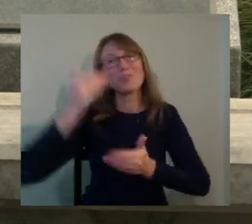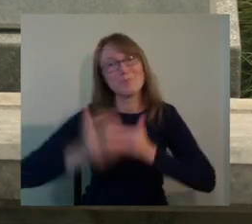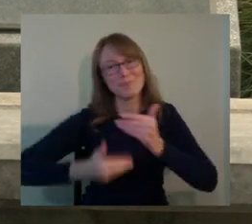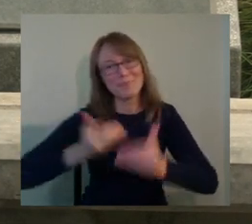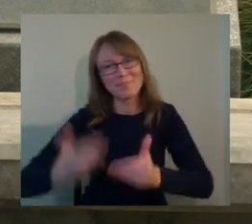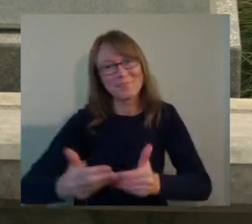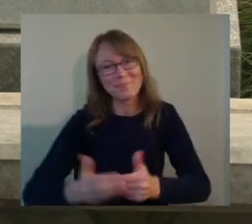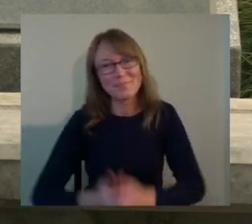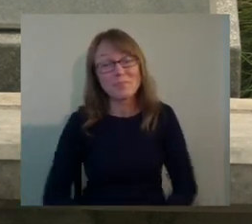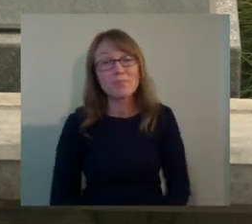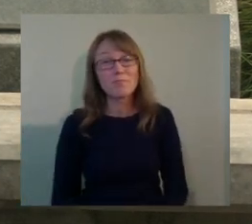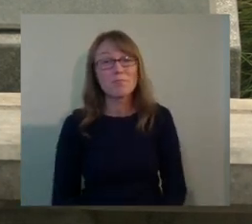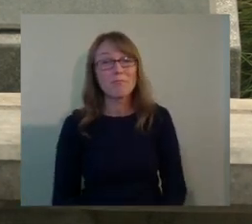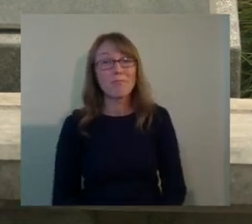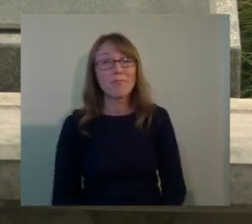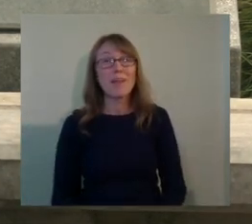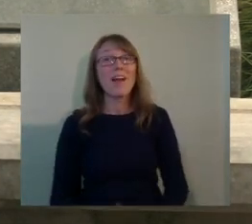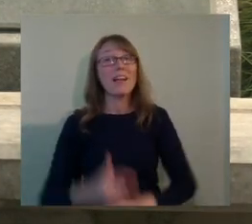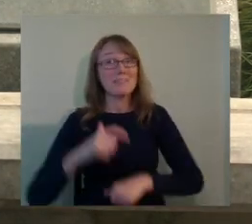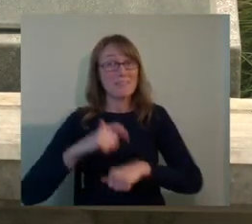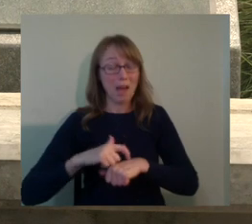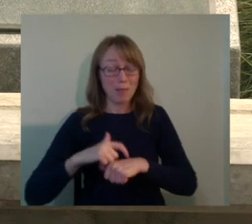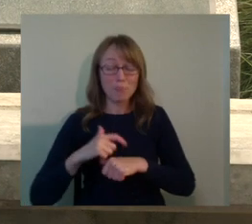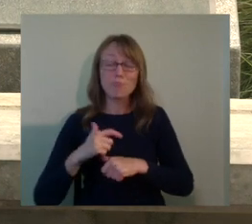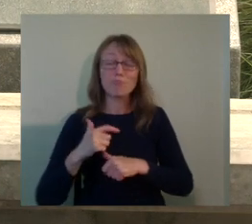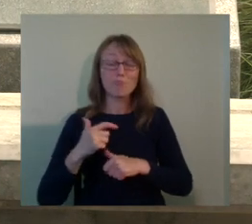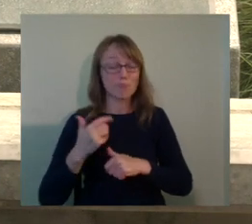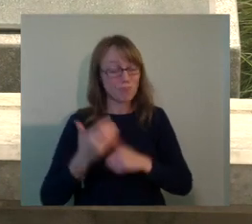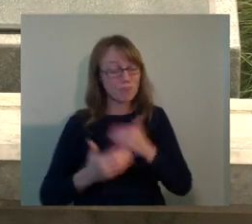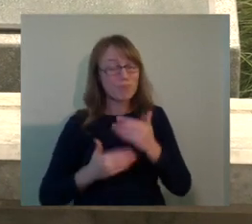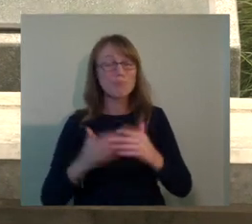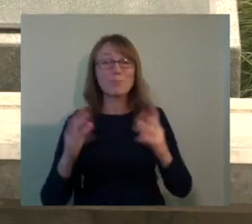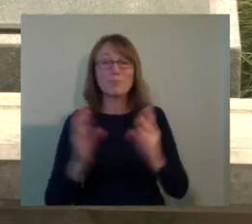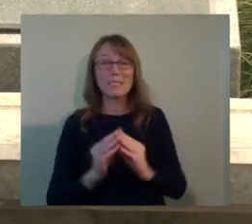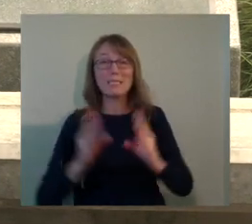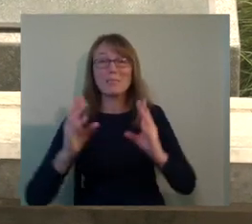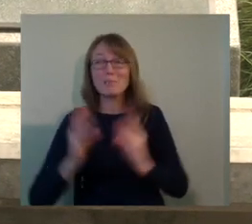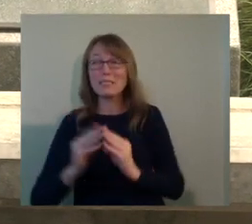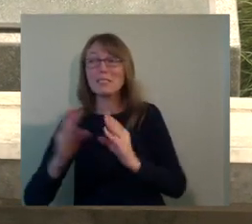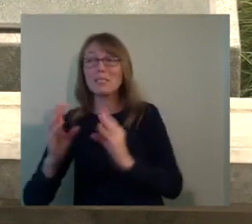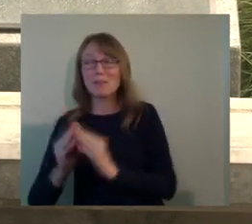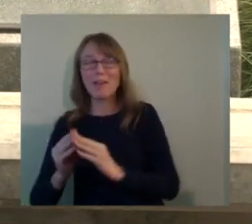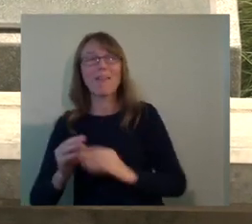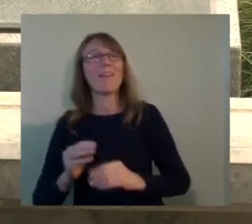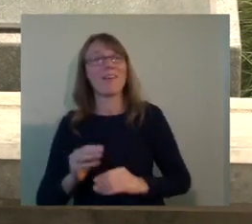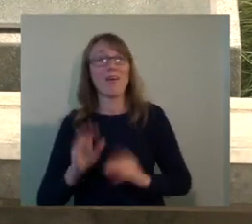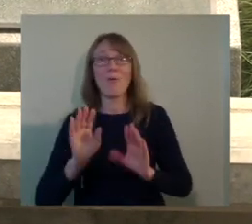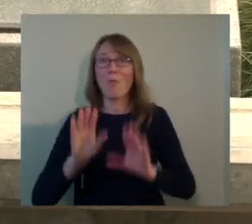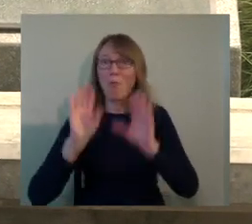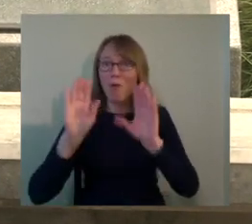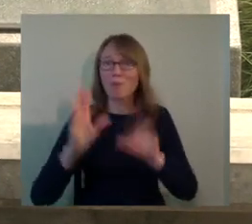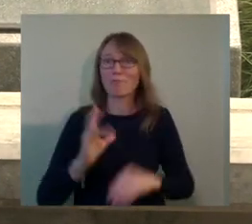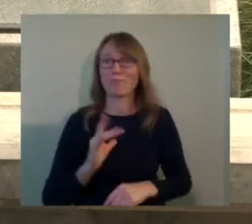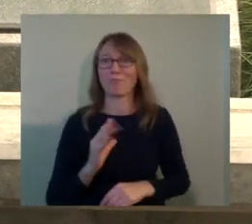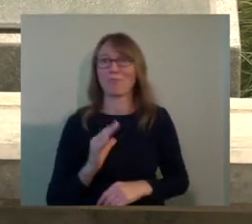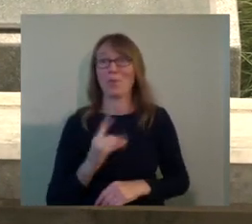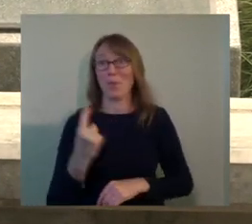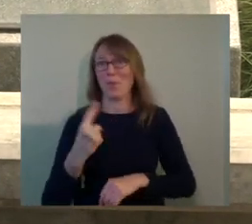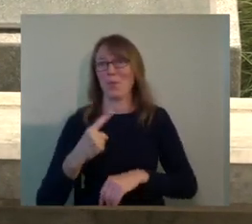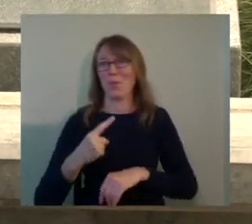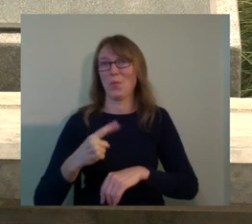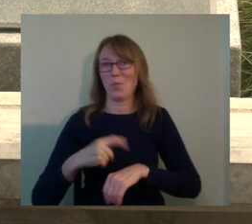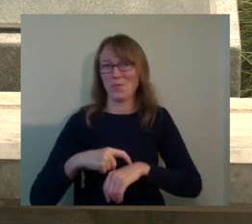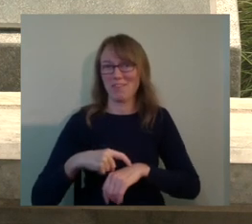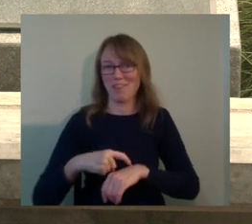it become a, became a wonderful thing. I remember one time we were talking about an issue about what we were going to do with a